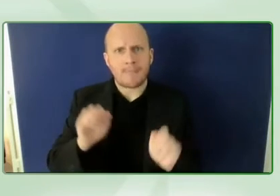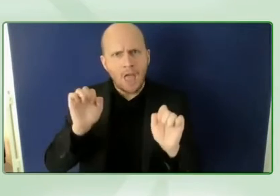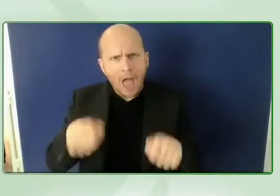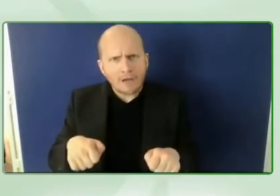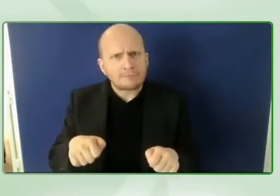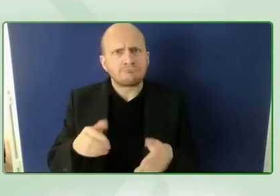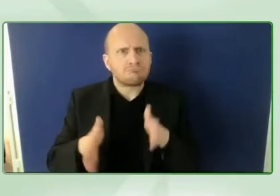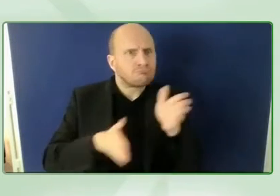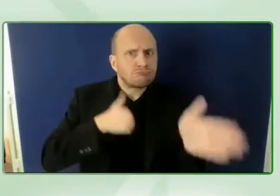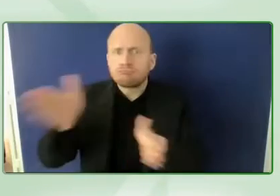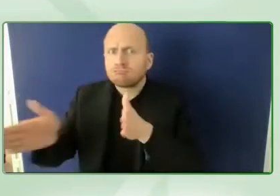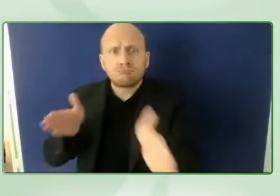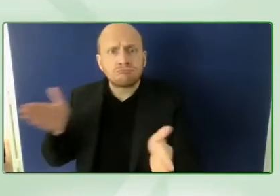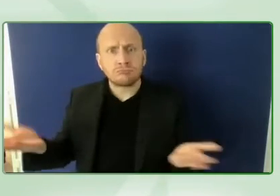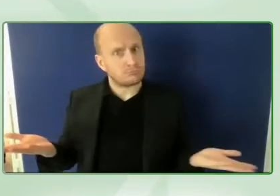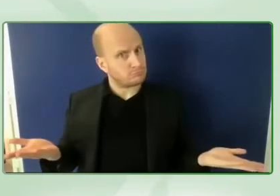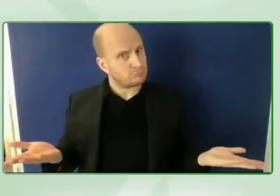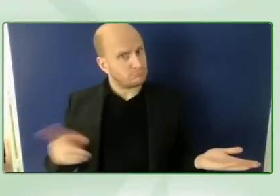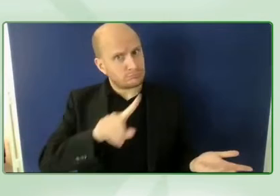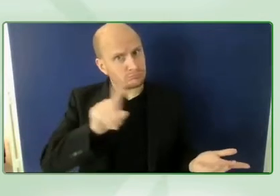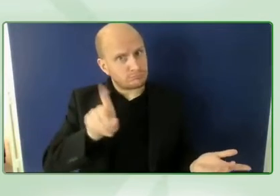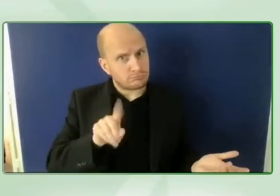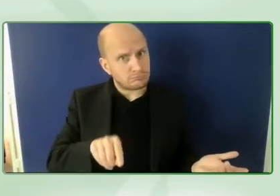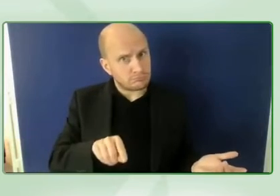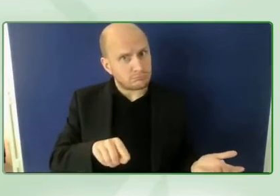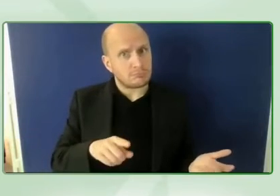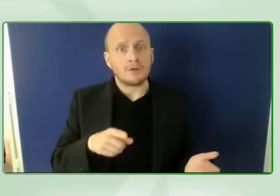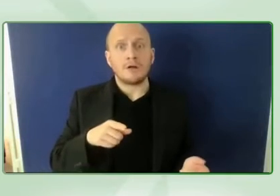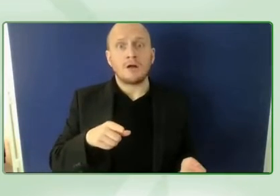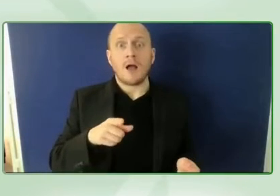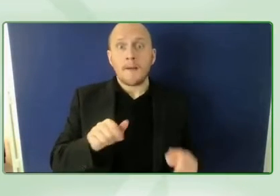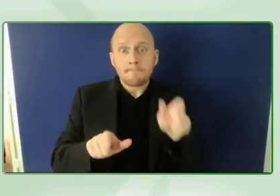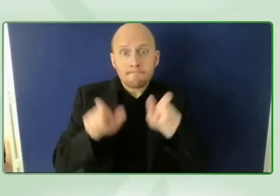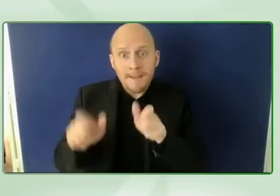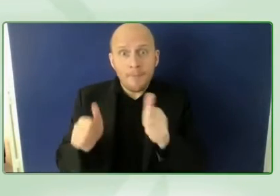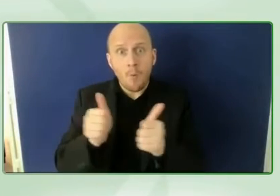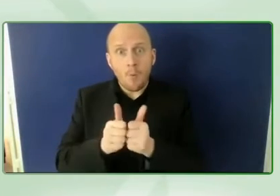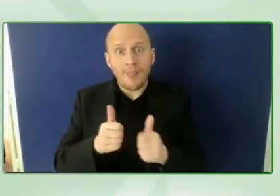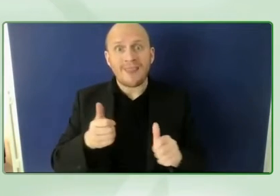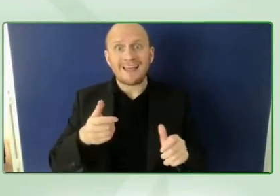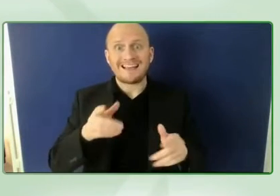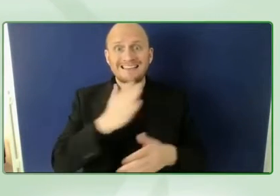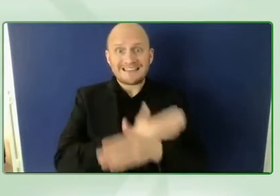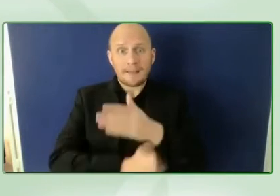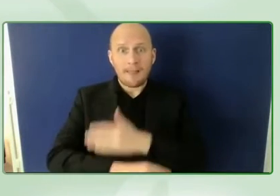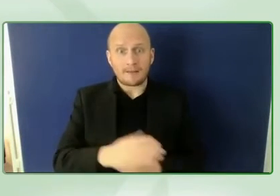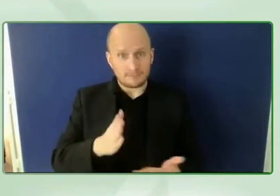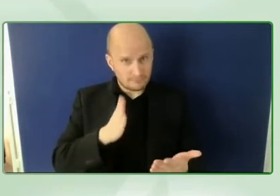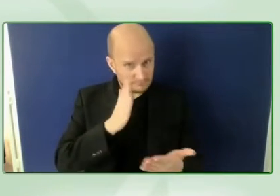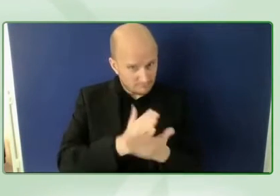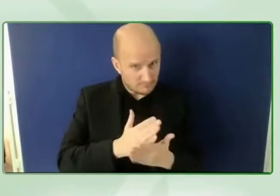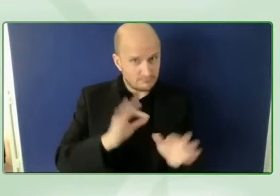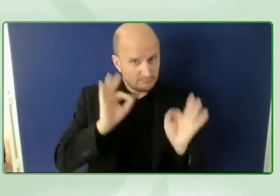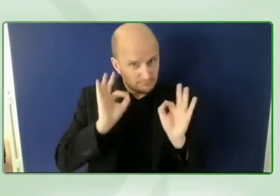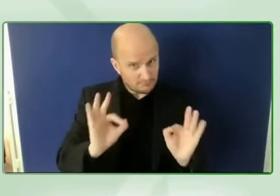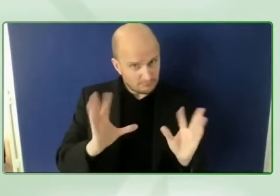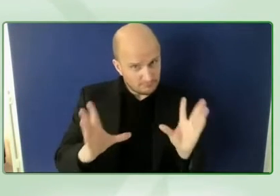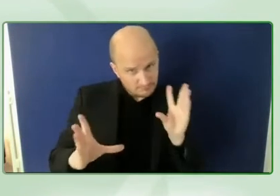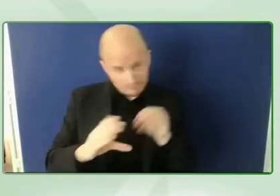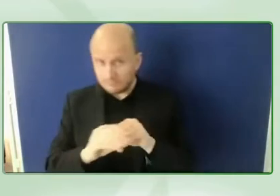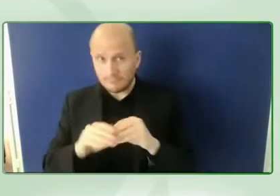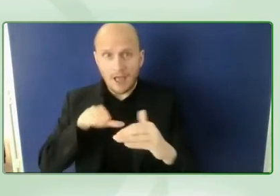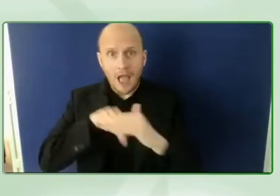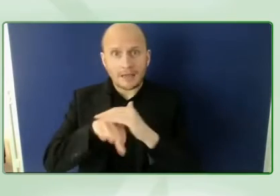like are they included in the community in your community or not very valid points thank you for that um